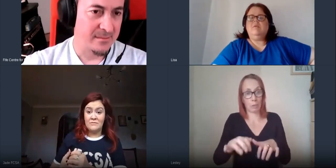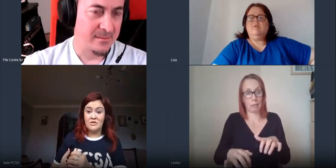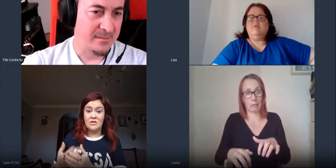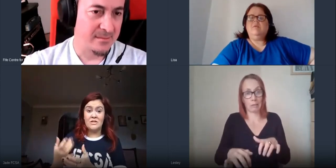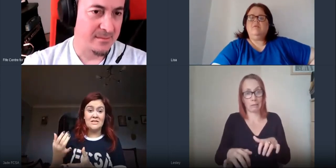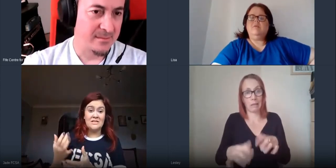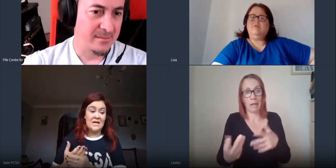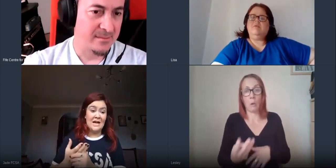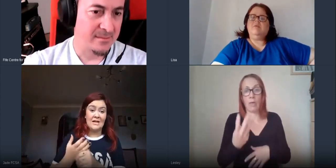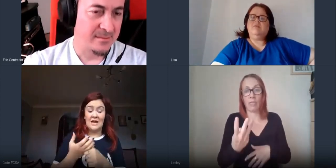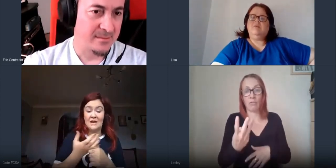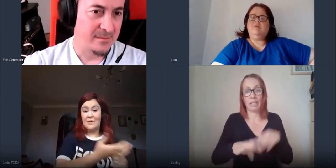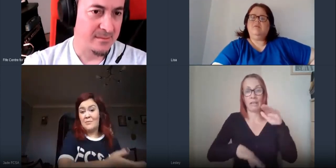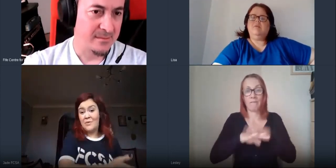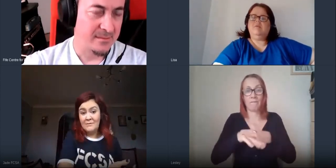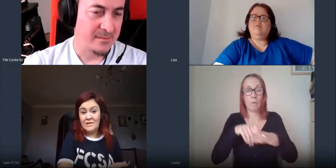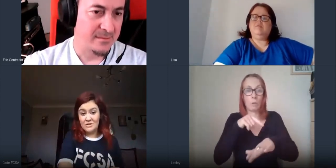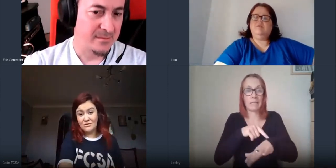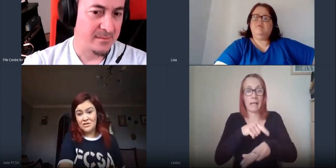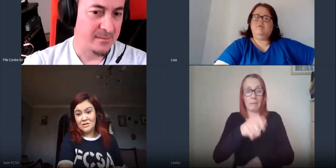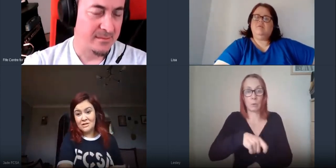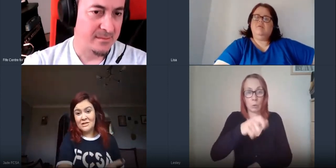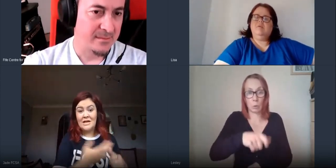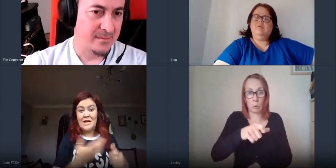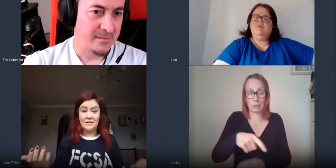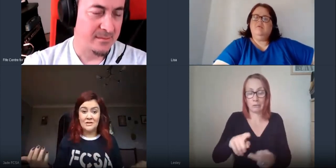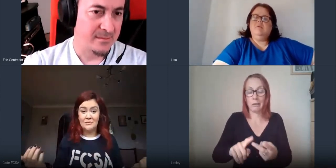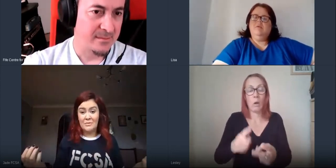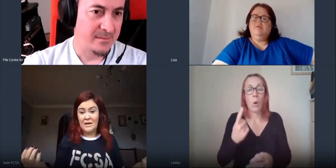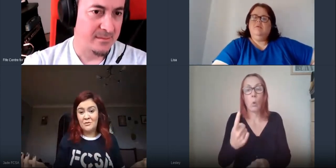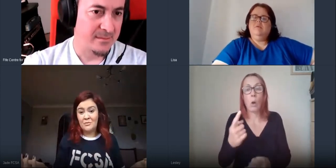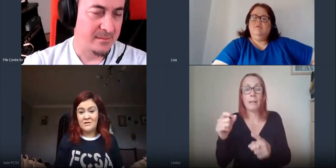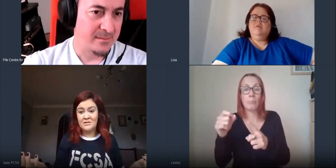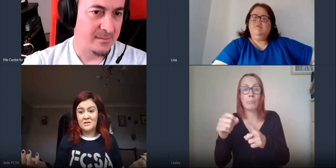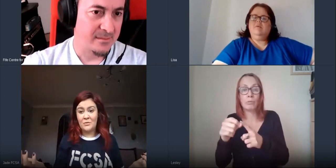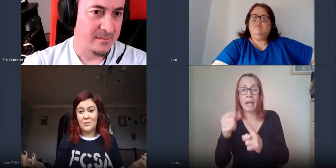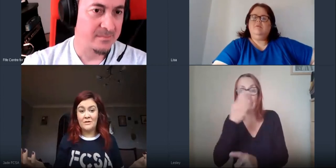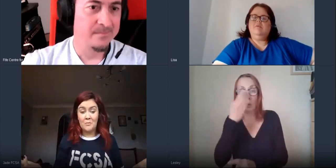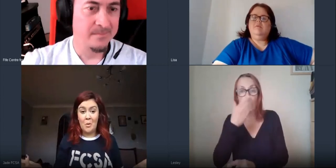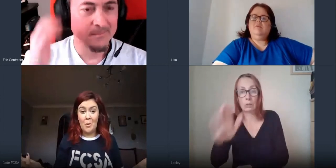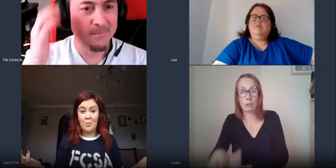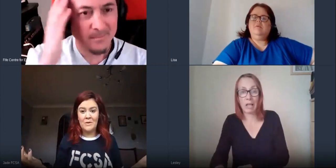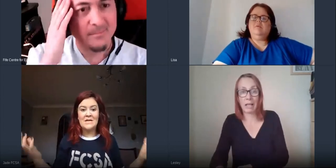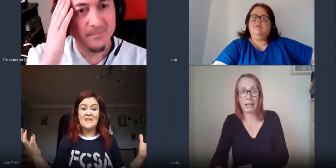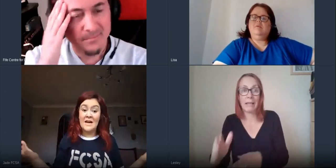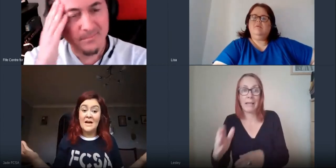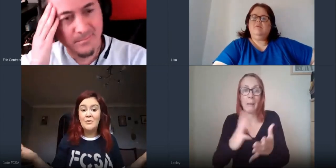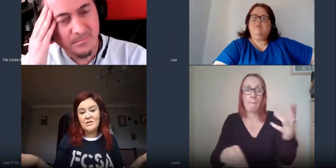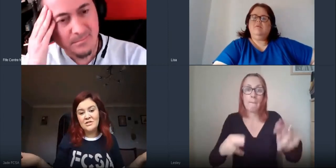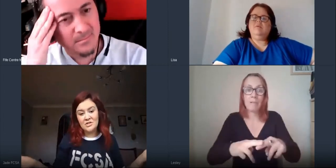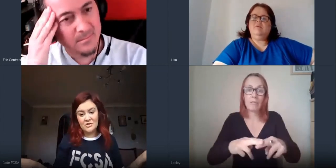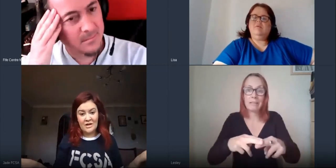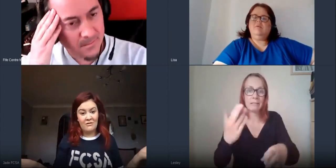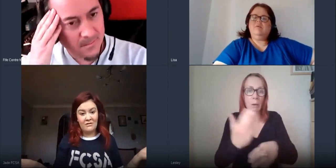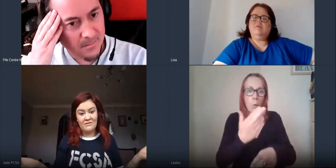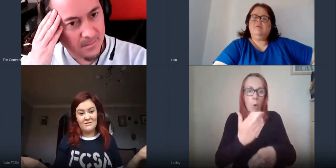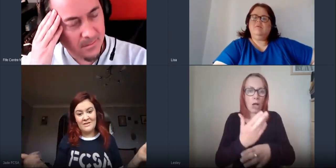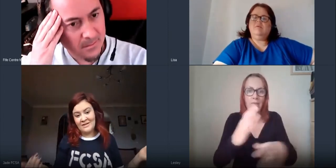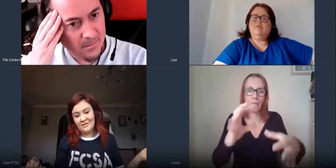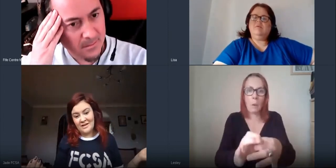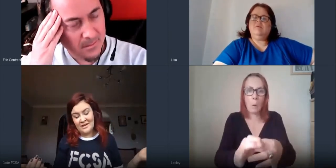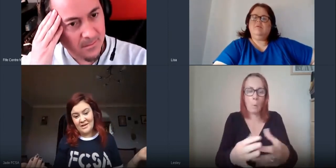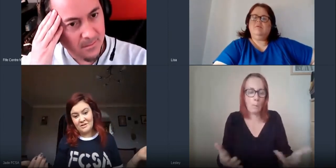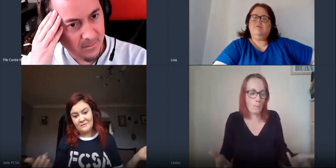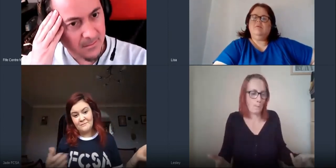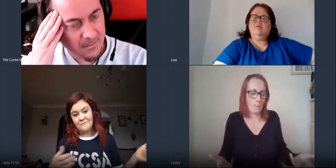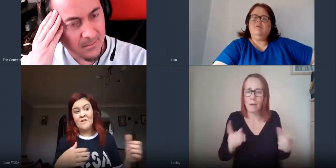-time students a a primary school student and your parents and stuff working from home that puts a strain on internet